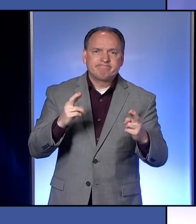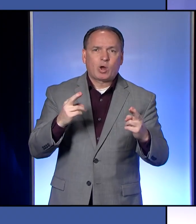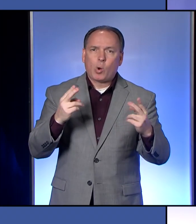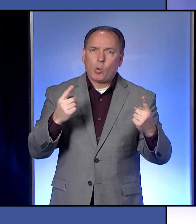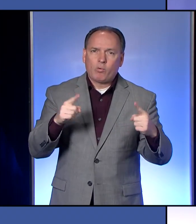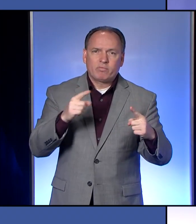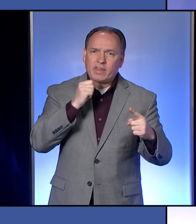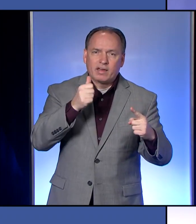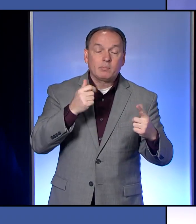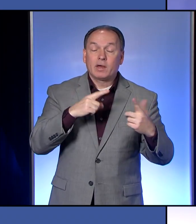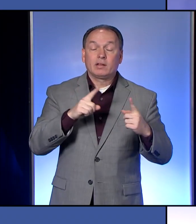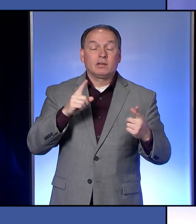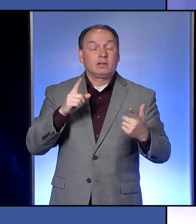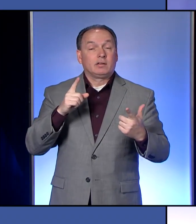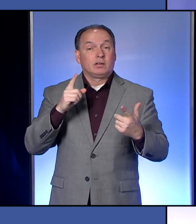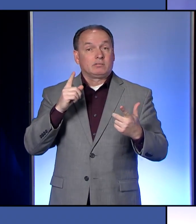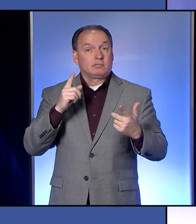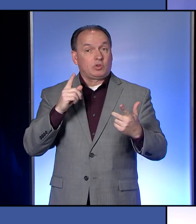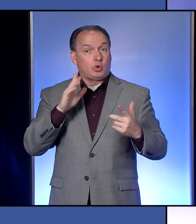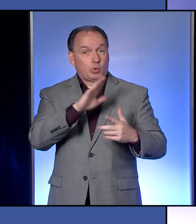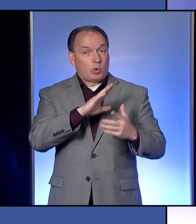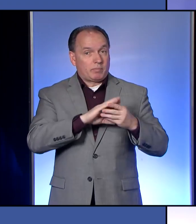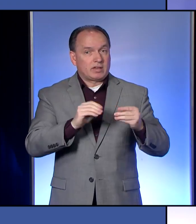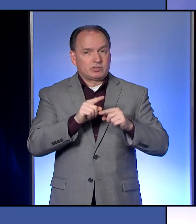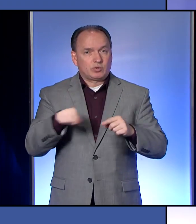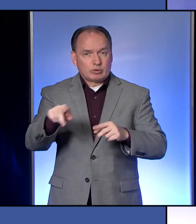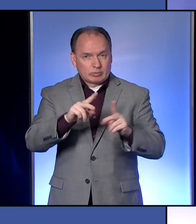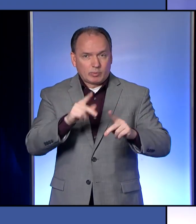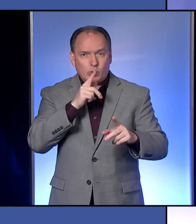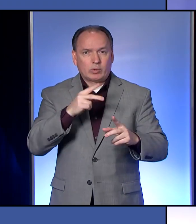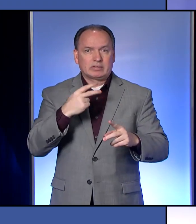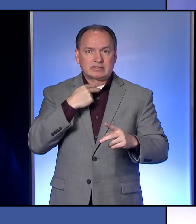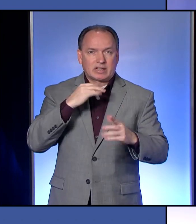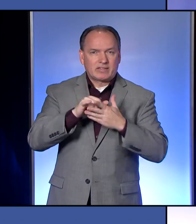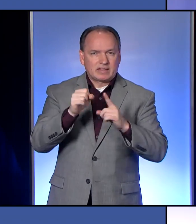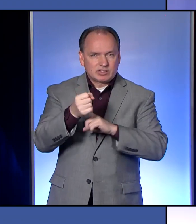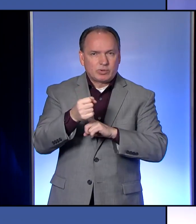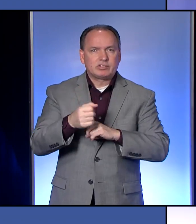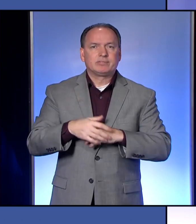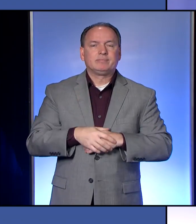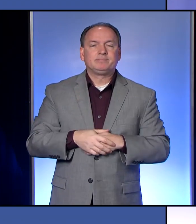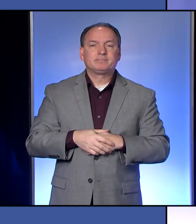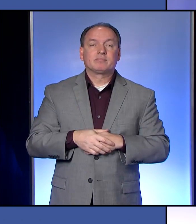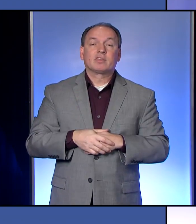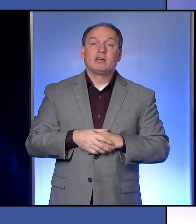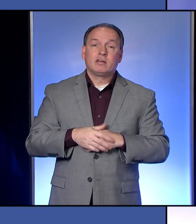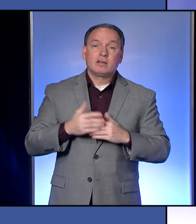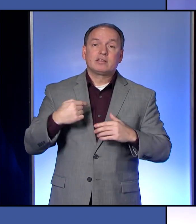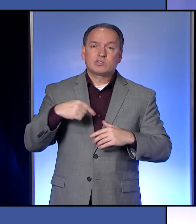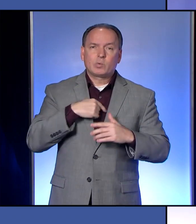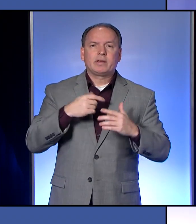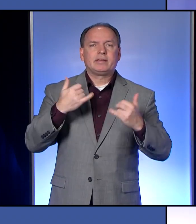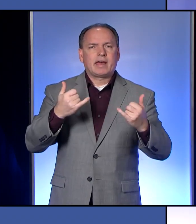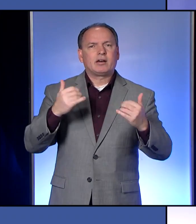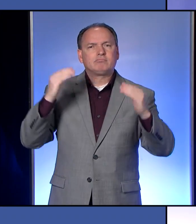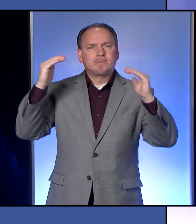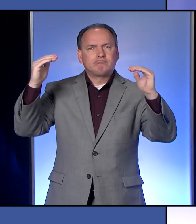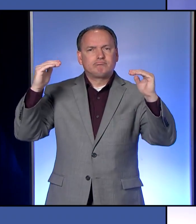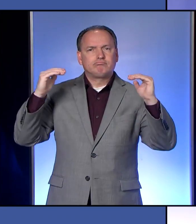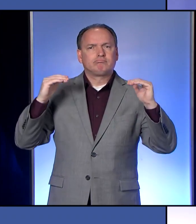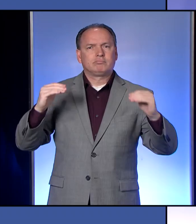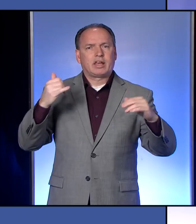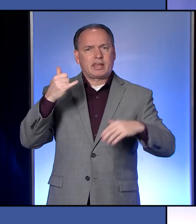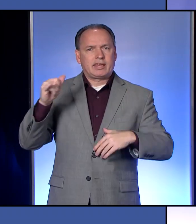watching, uh, who are in that situation. So as we go into the next phase, the yellow phase, um, if you